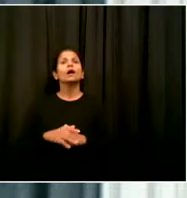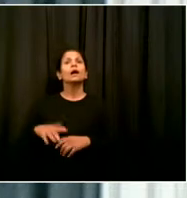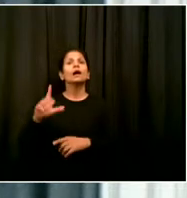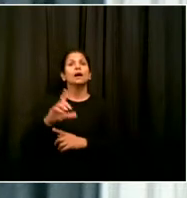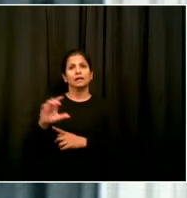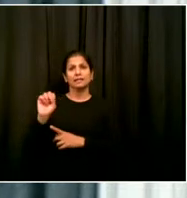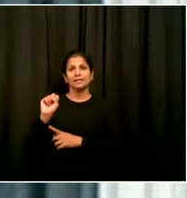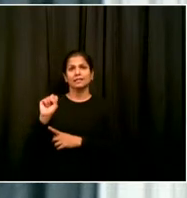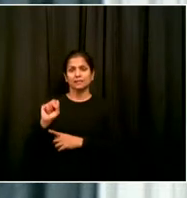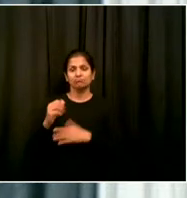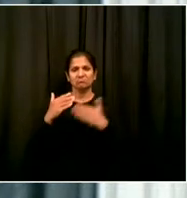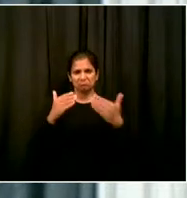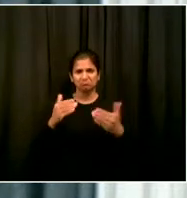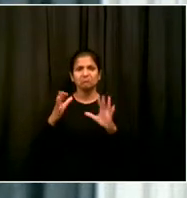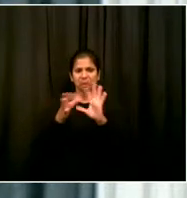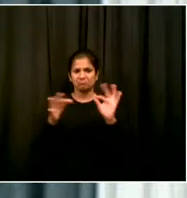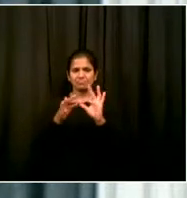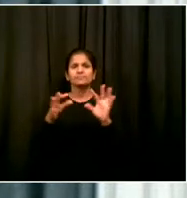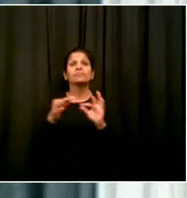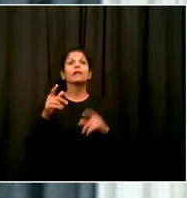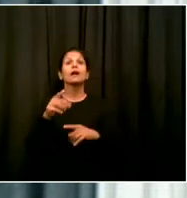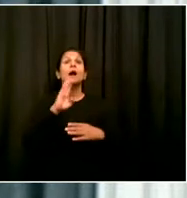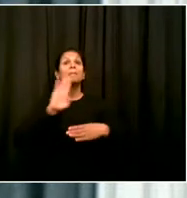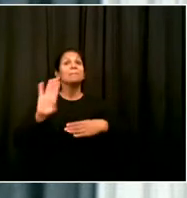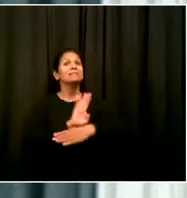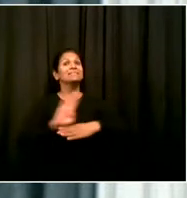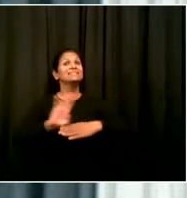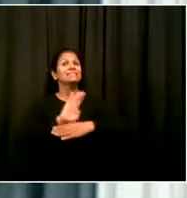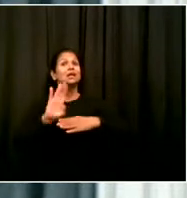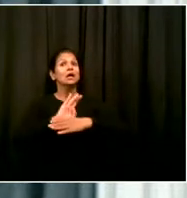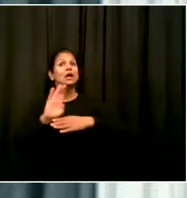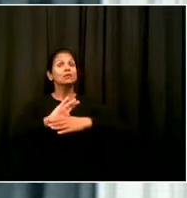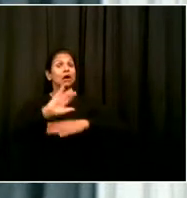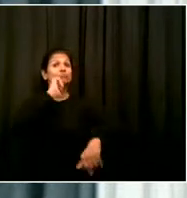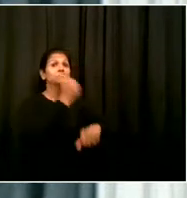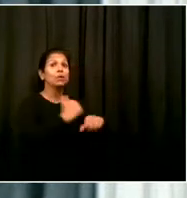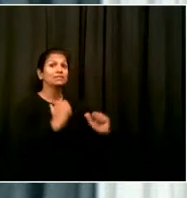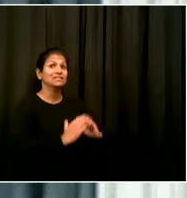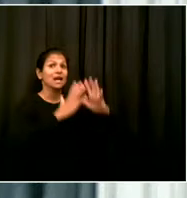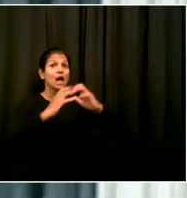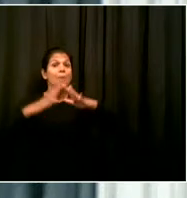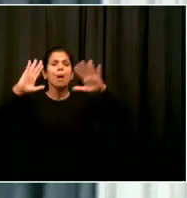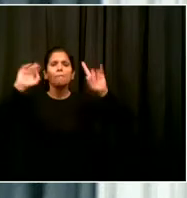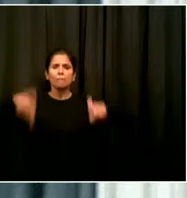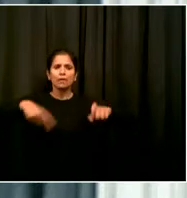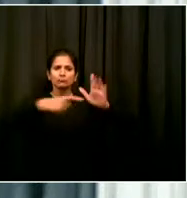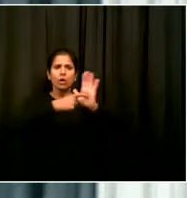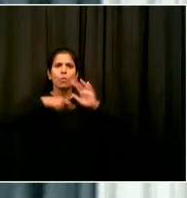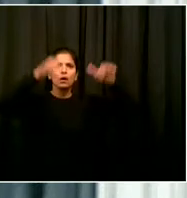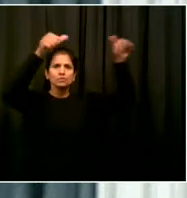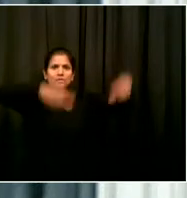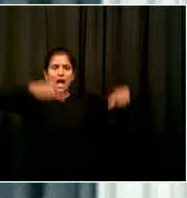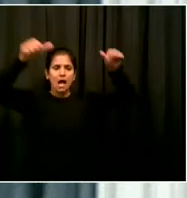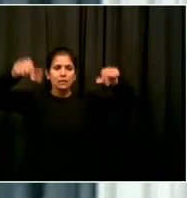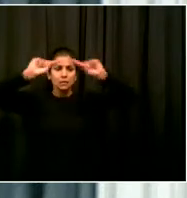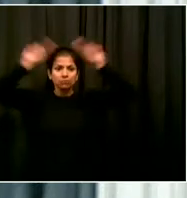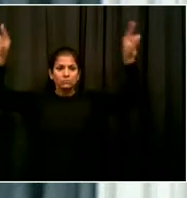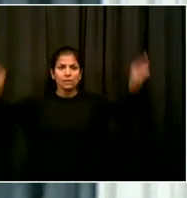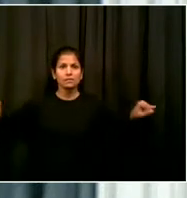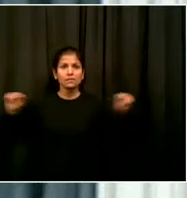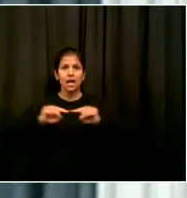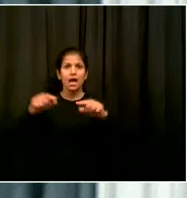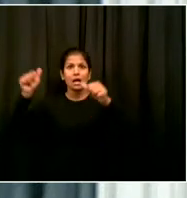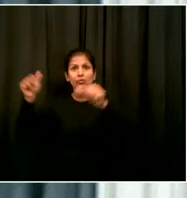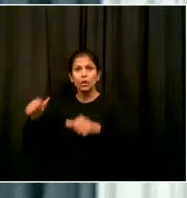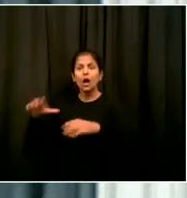umbrellas that are collapsible to protect them from the elements as well and also tents. But at the